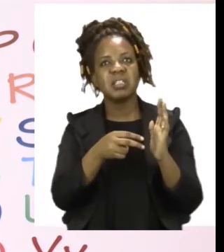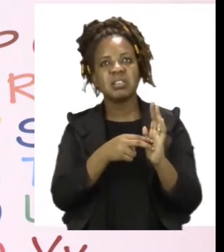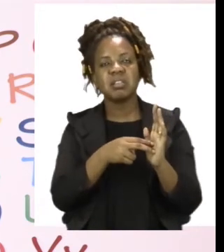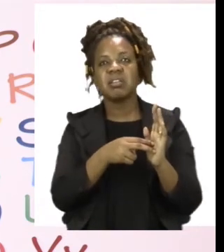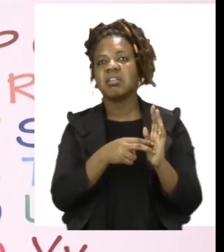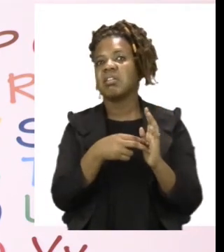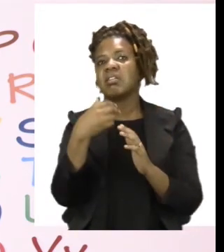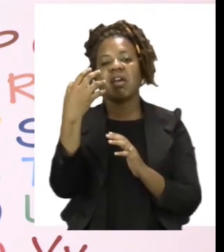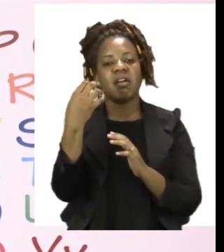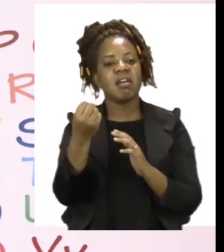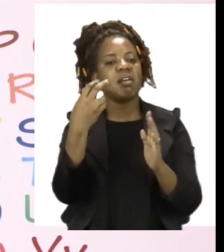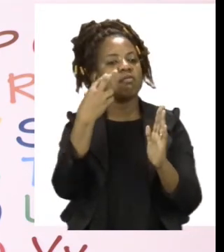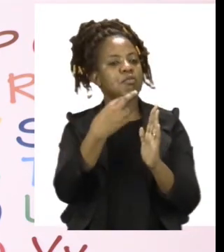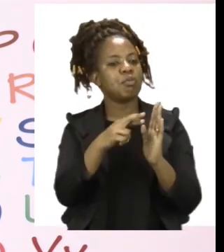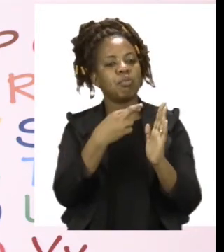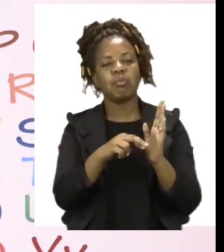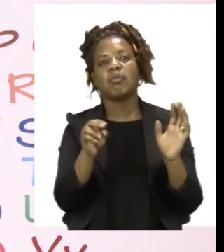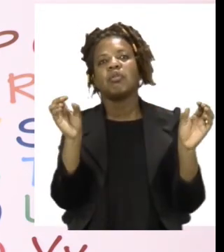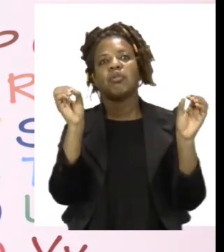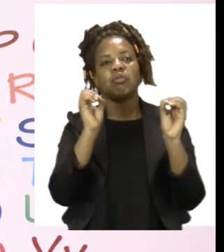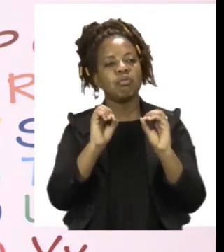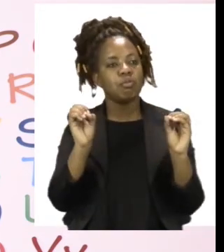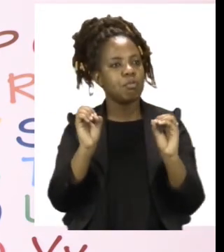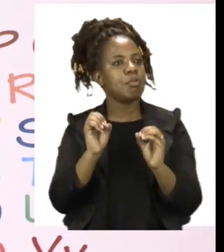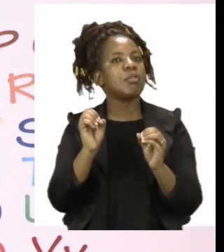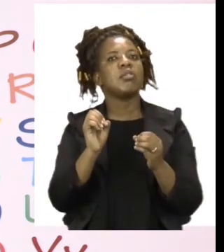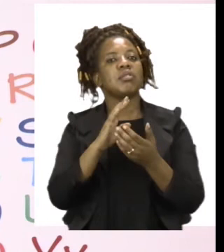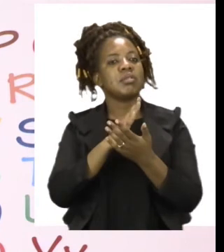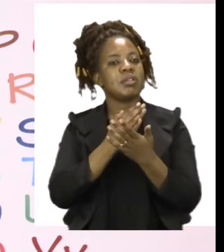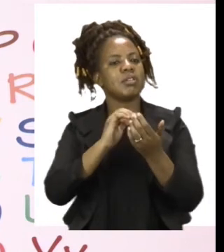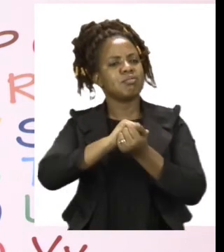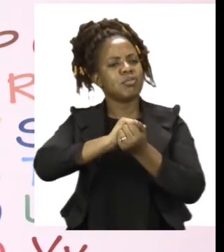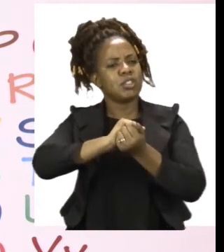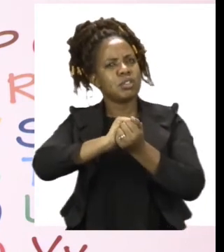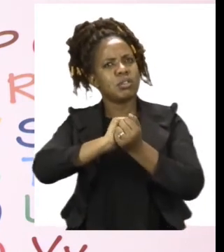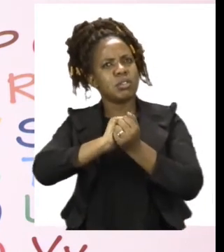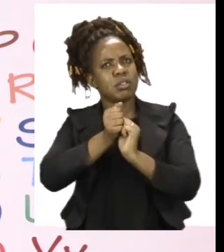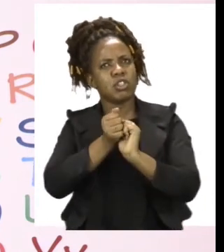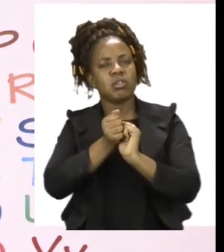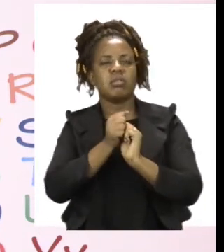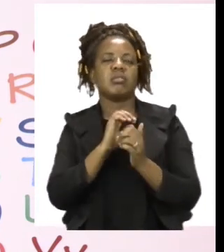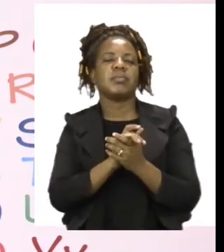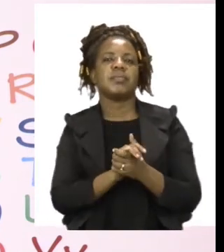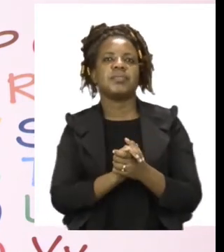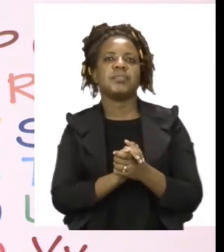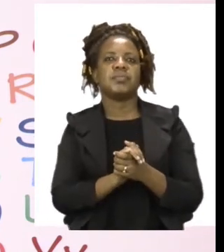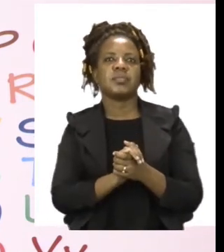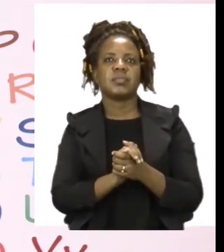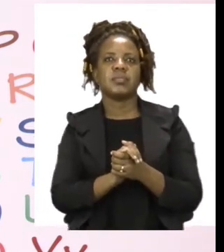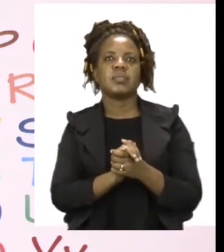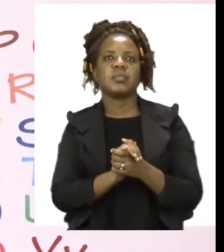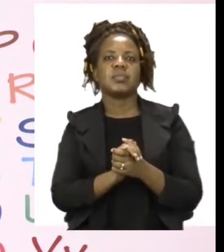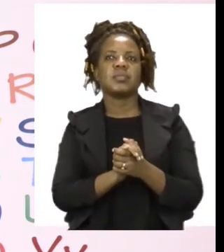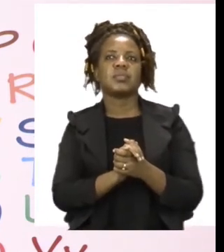have it as many, it has a different kind of setting. Unlike the other nouns,